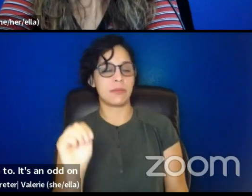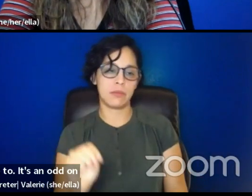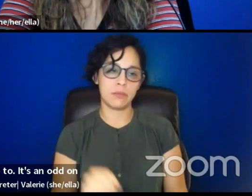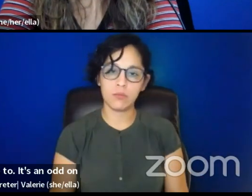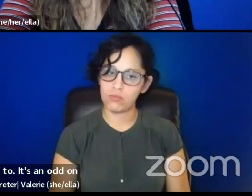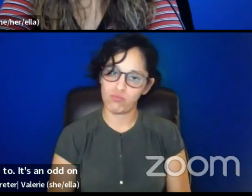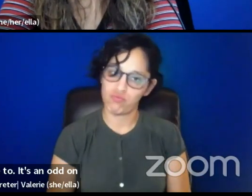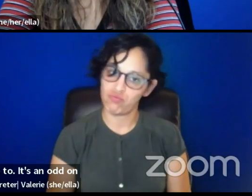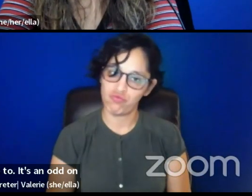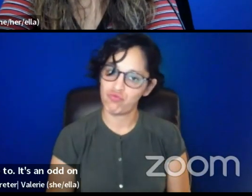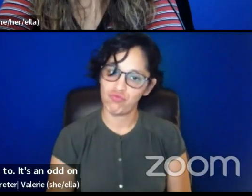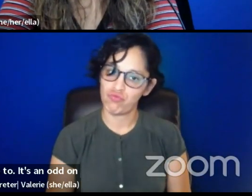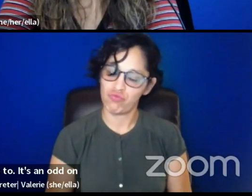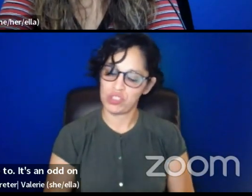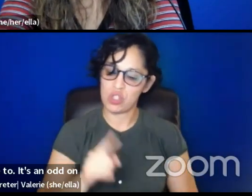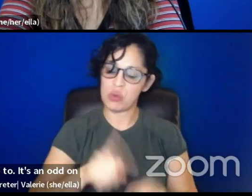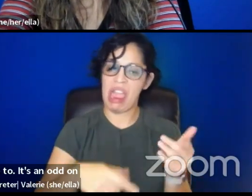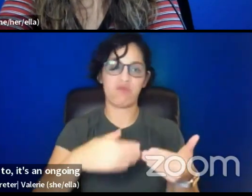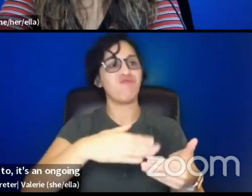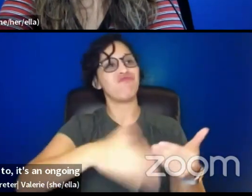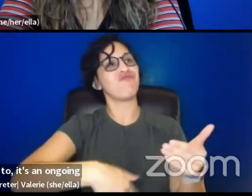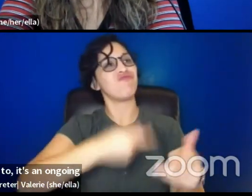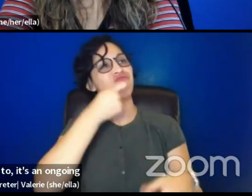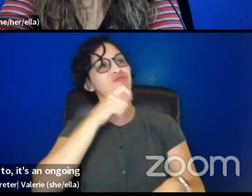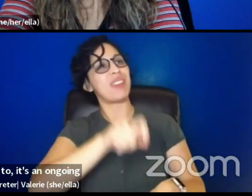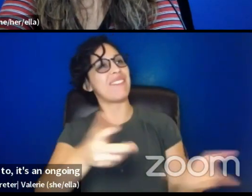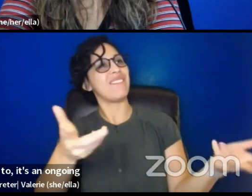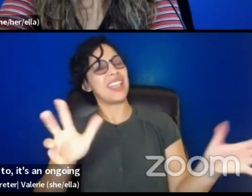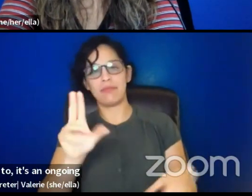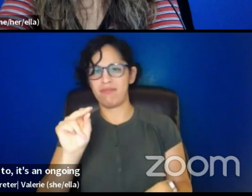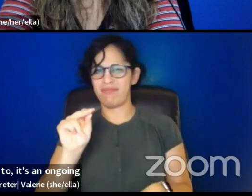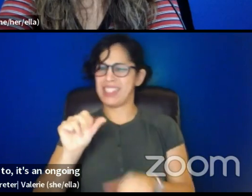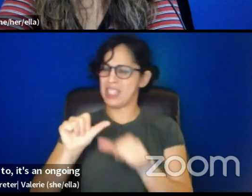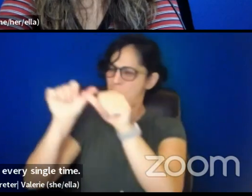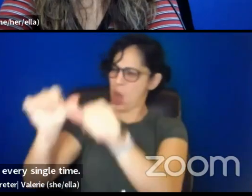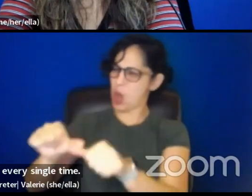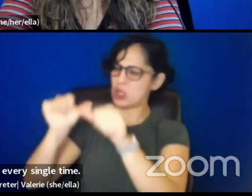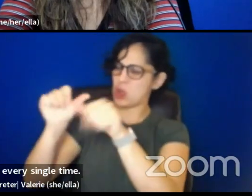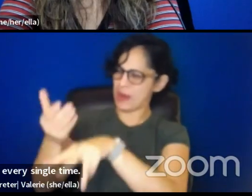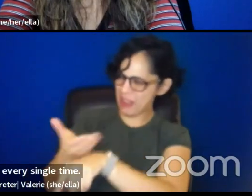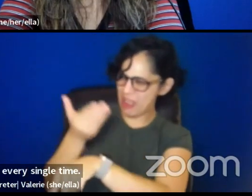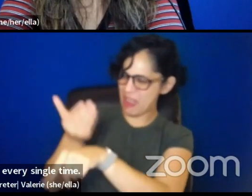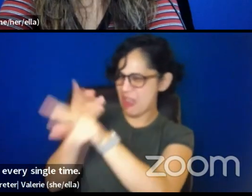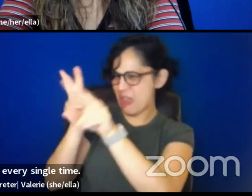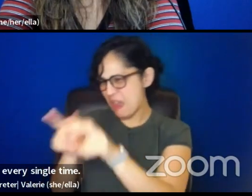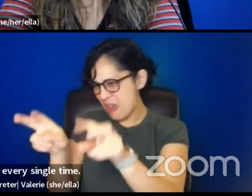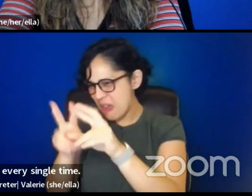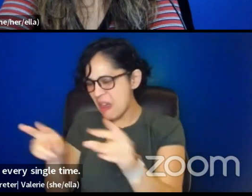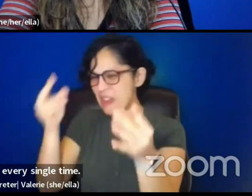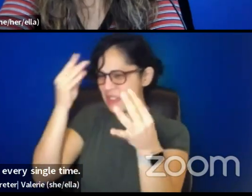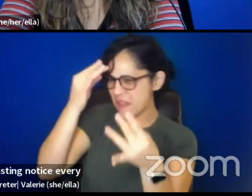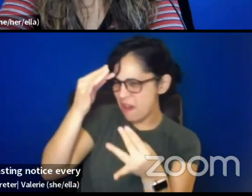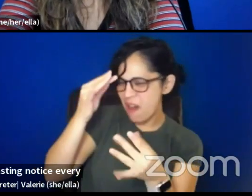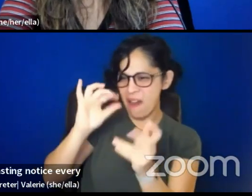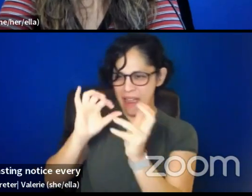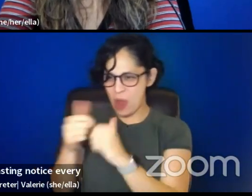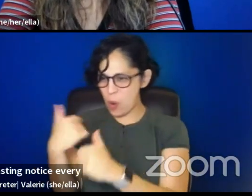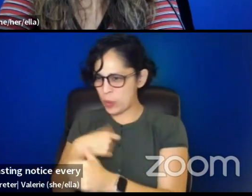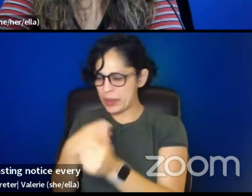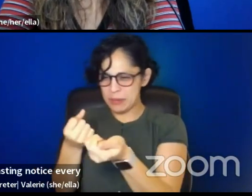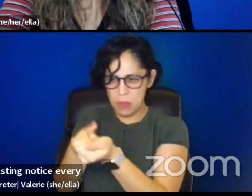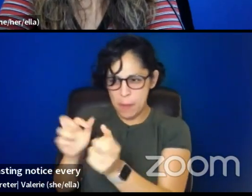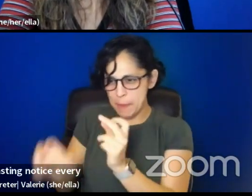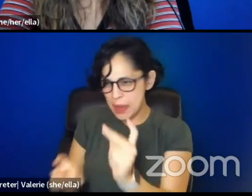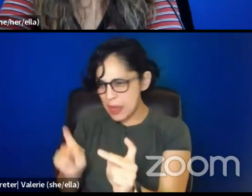an ongoing commitment to challenging yourself every single time, every single thought, every single casting notice, every single, uh,